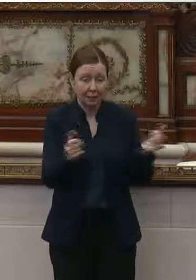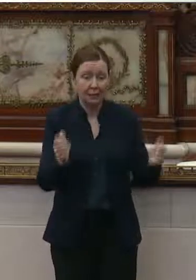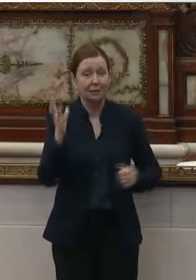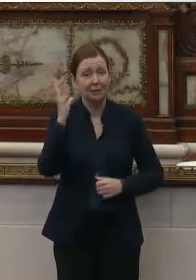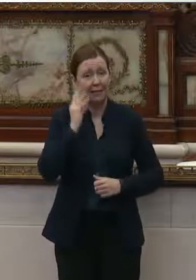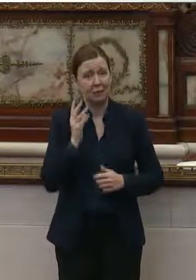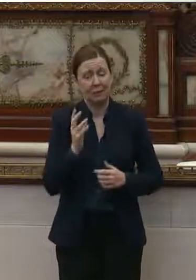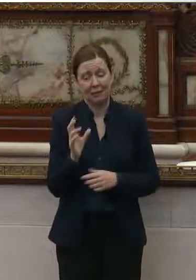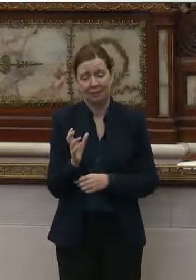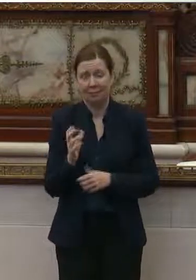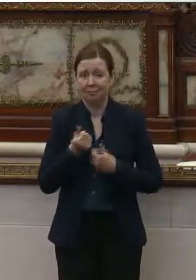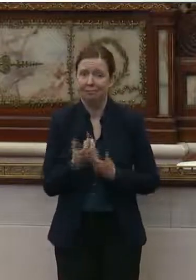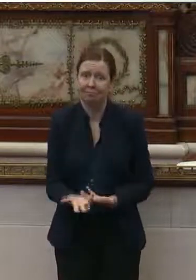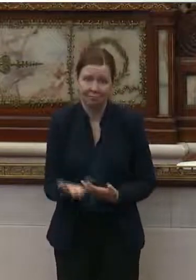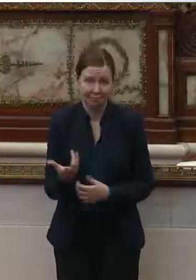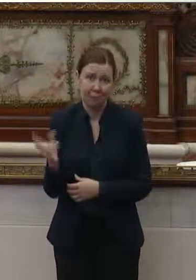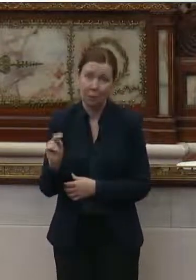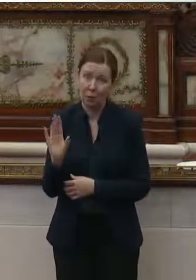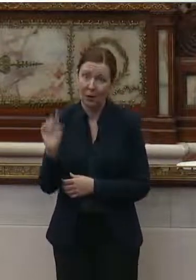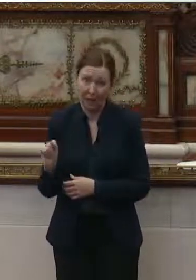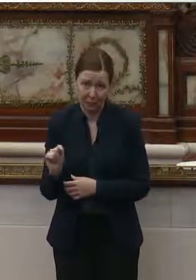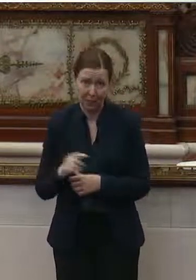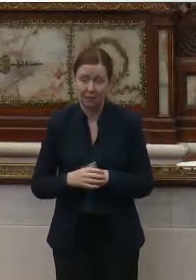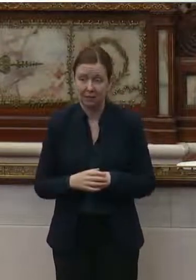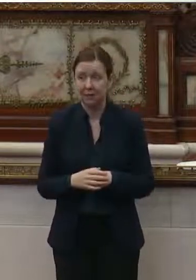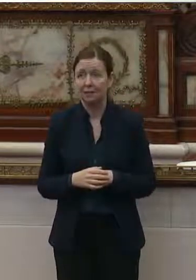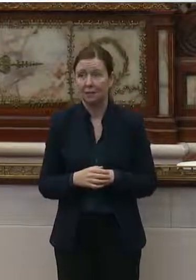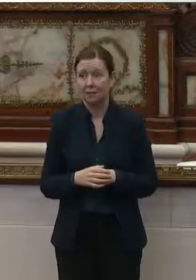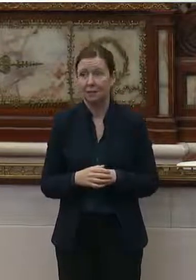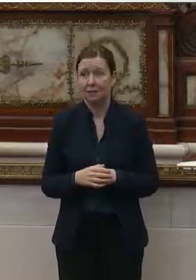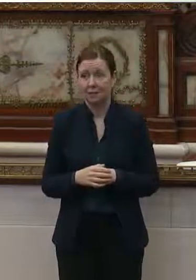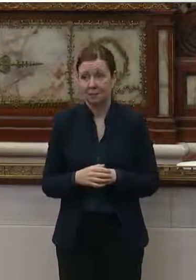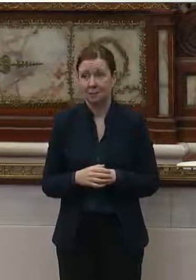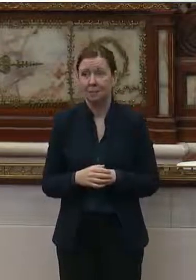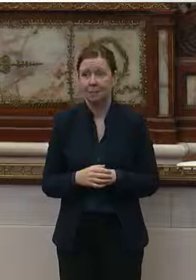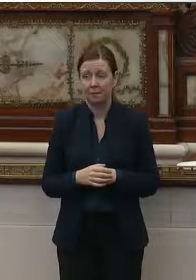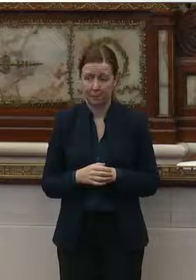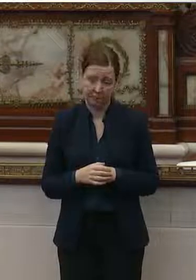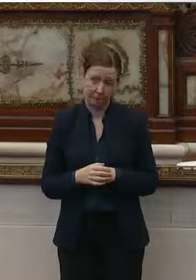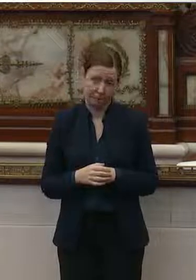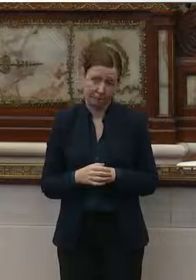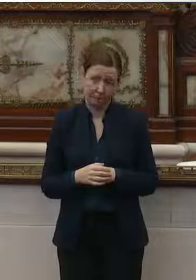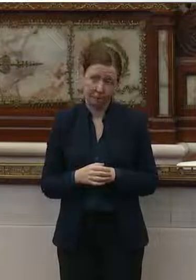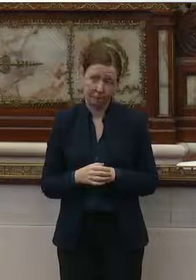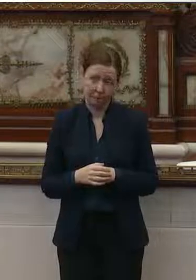because a lot of them